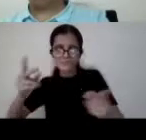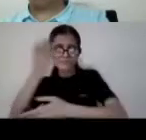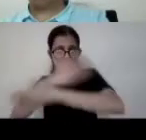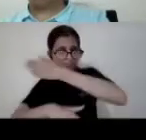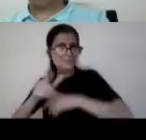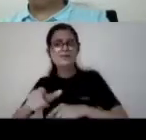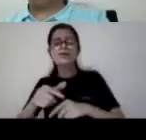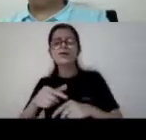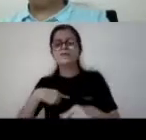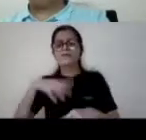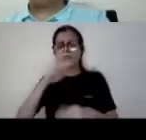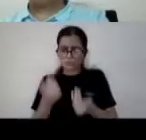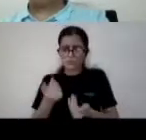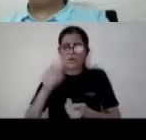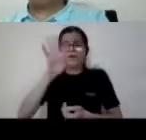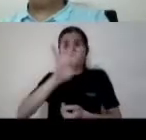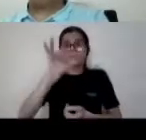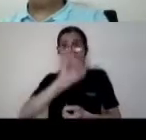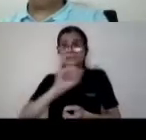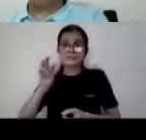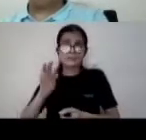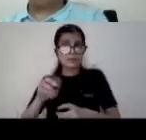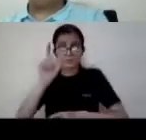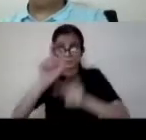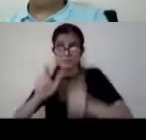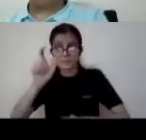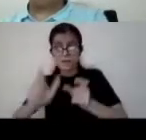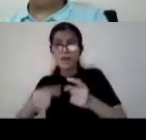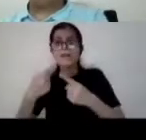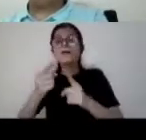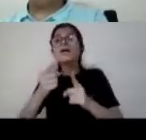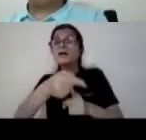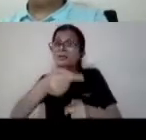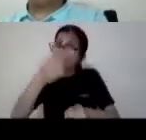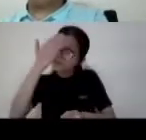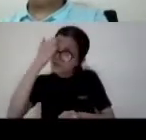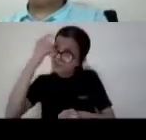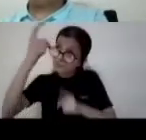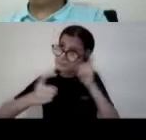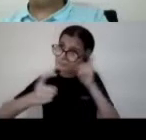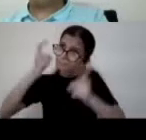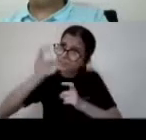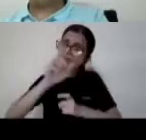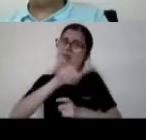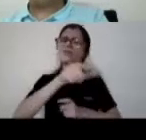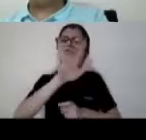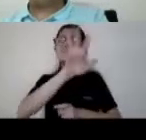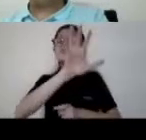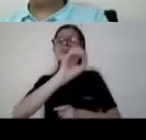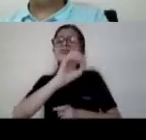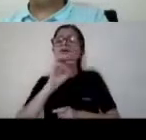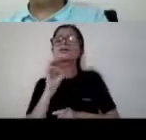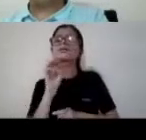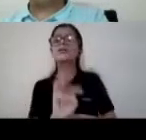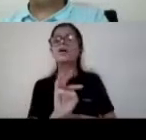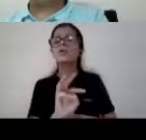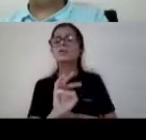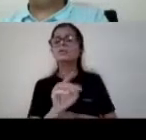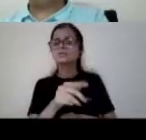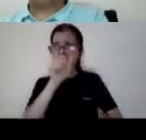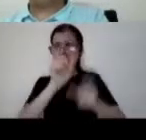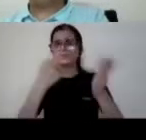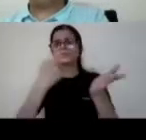today can you imagine number of members there in finland they have 50 000 people registered there